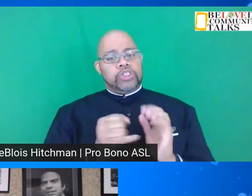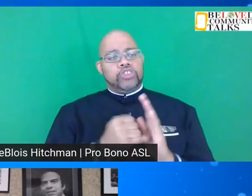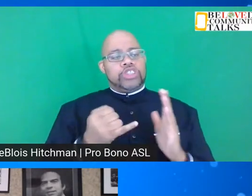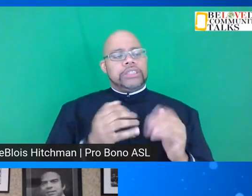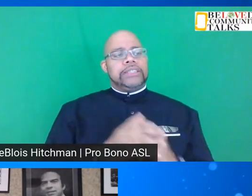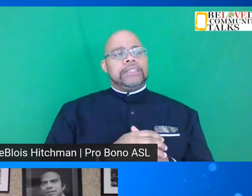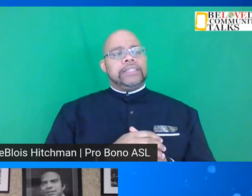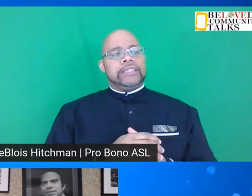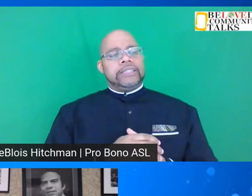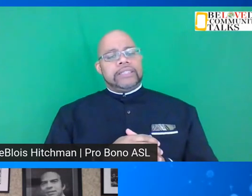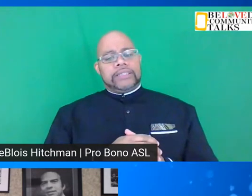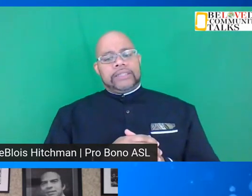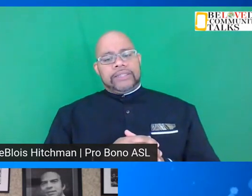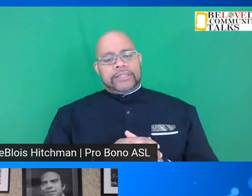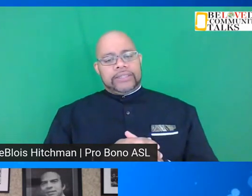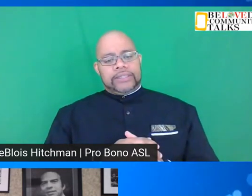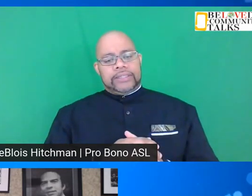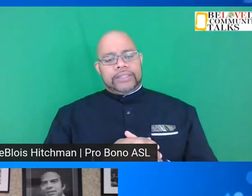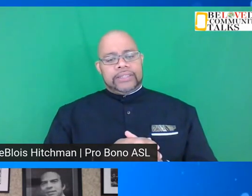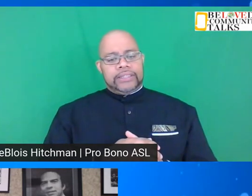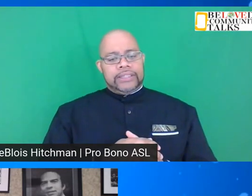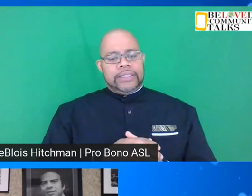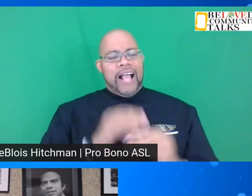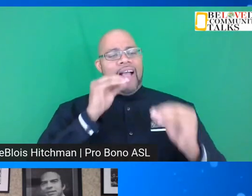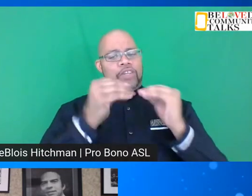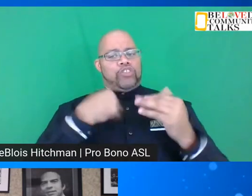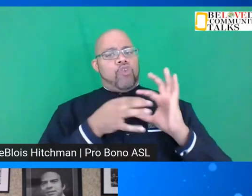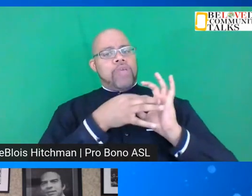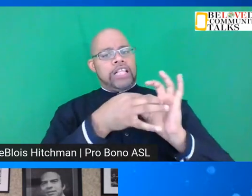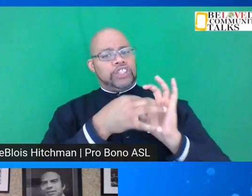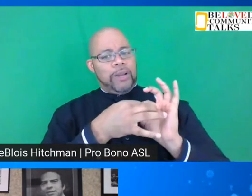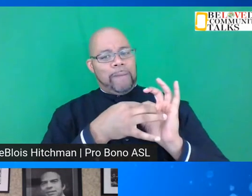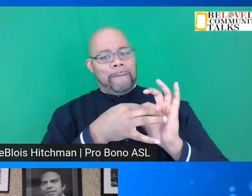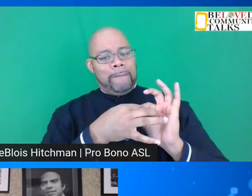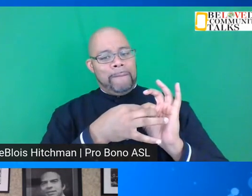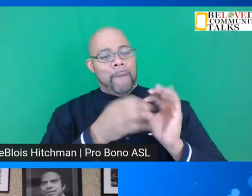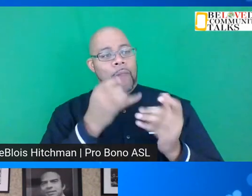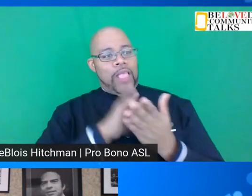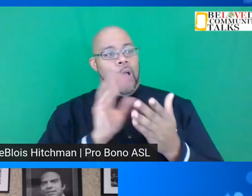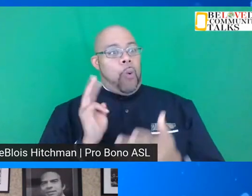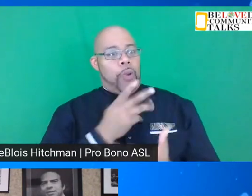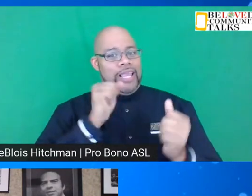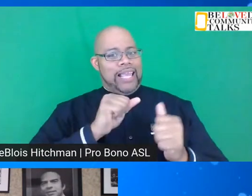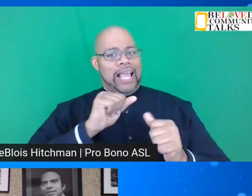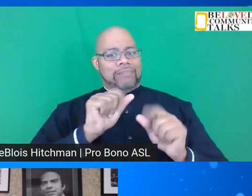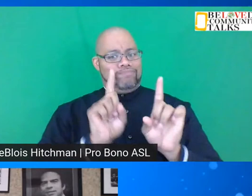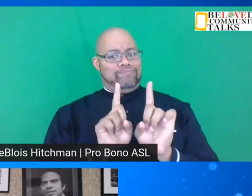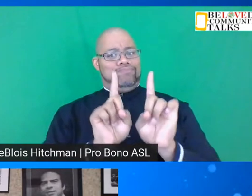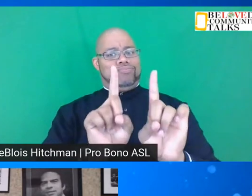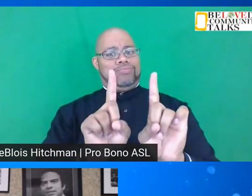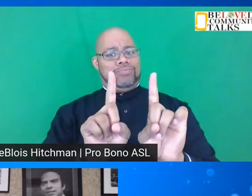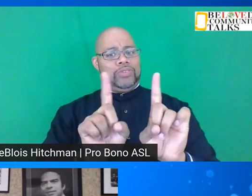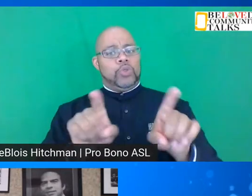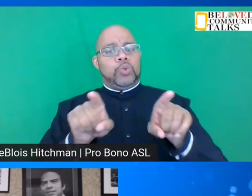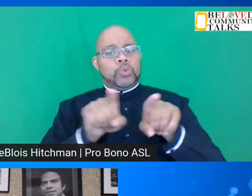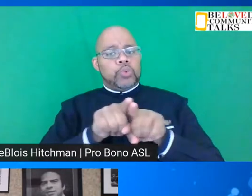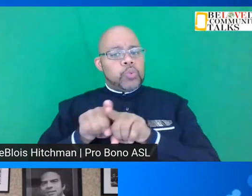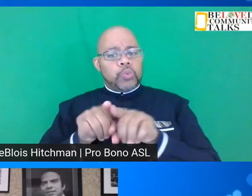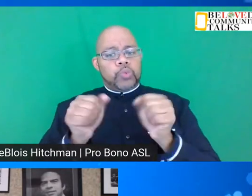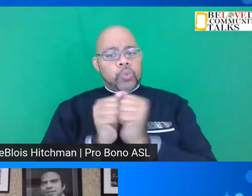fix our relationships so that we can stand side by side as brothers